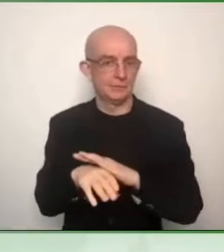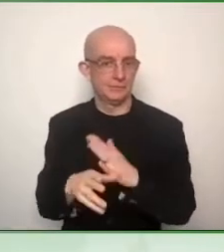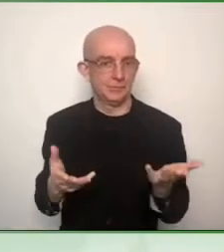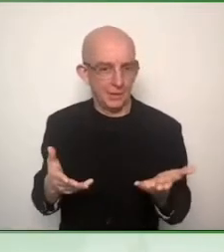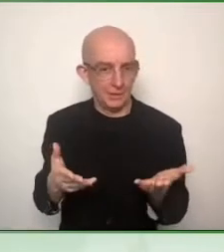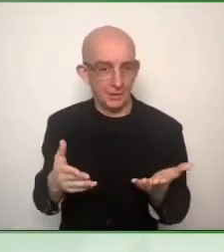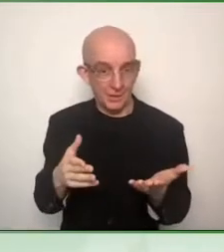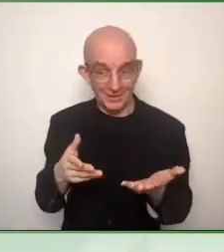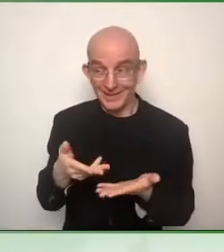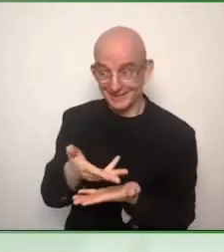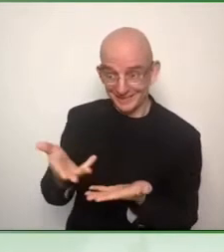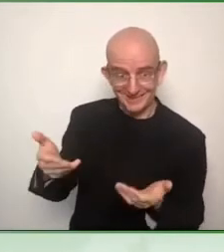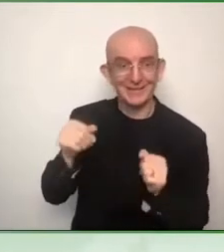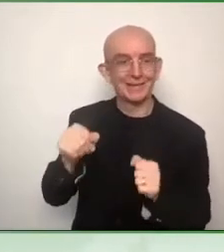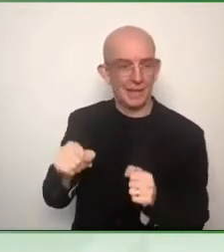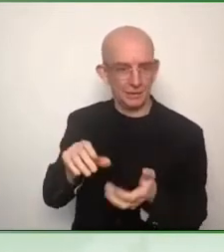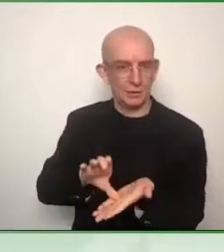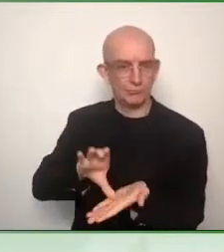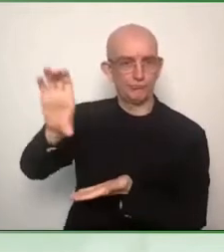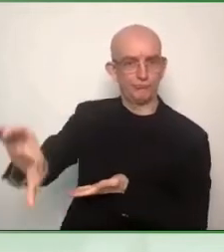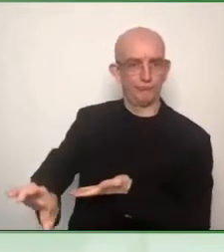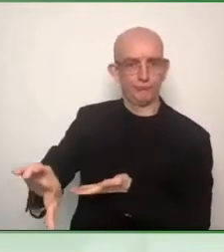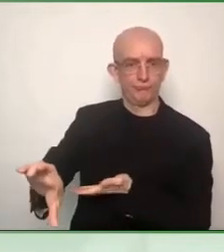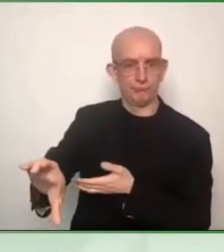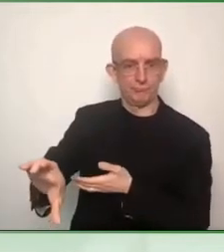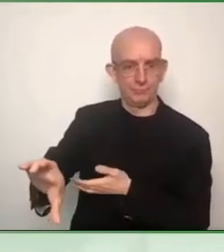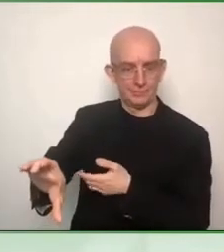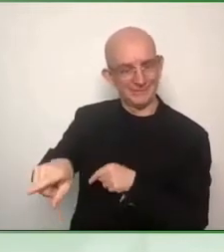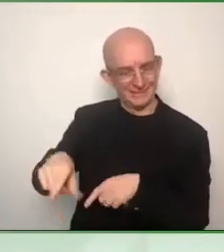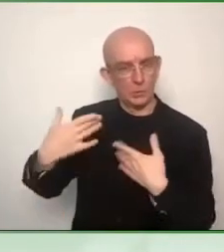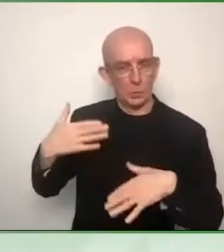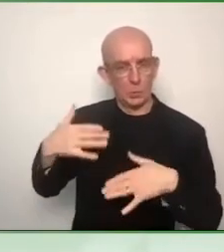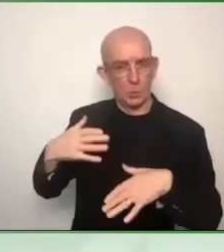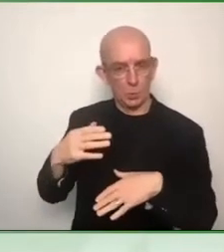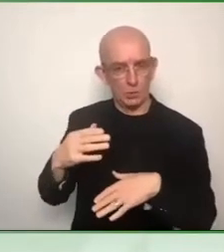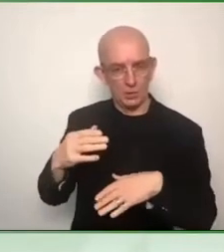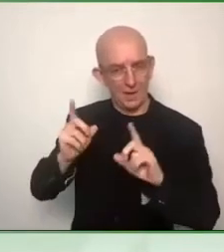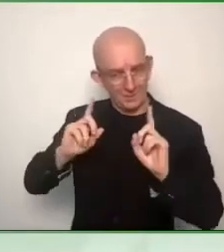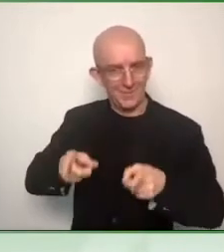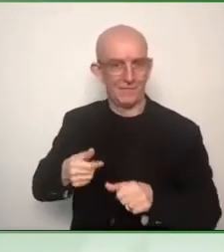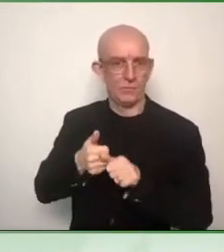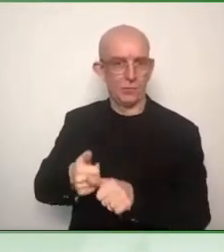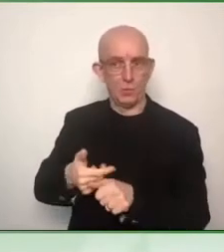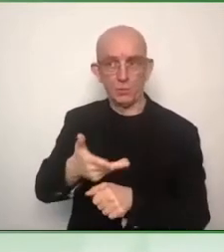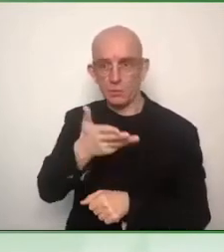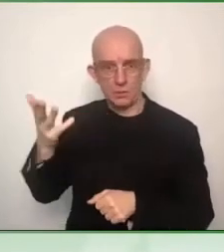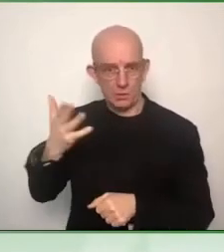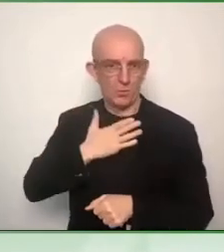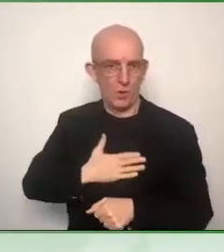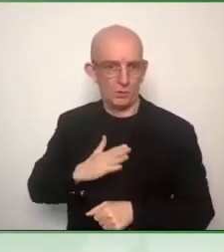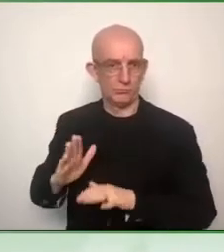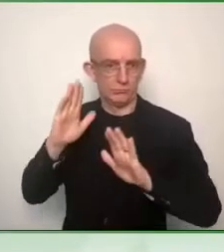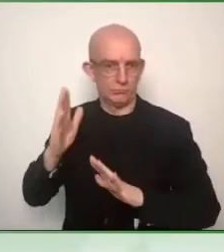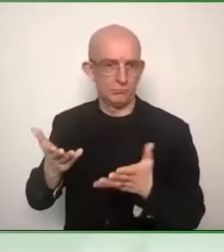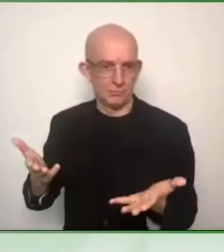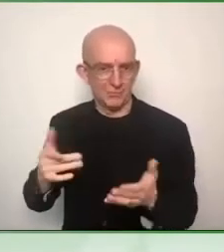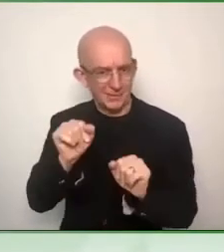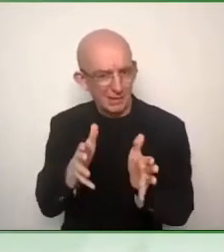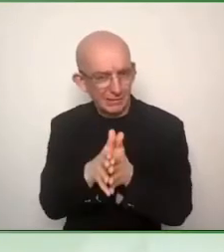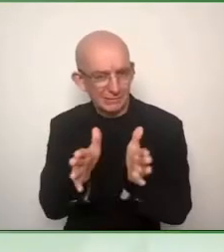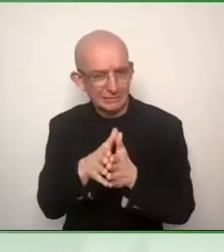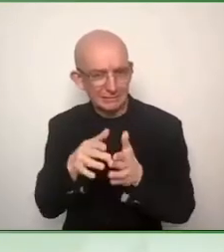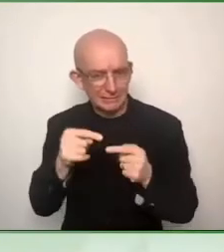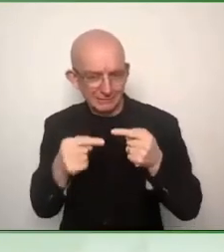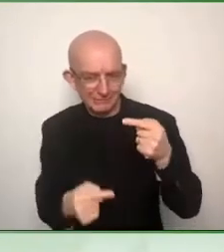So before the European Accessibility Act was